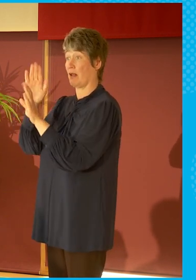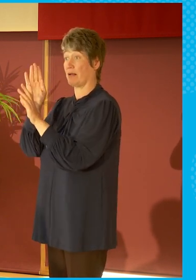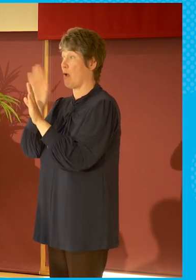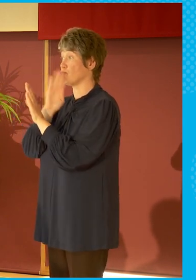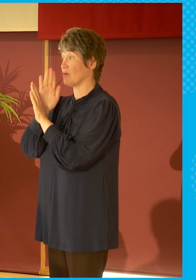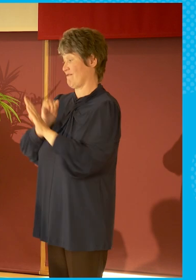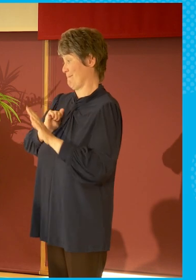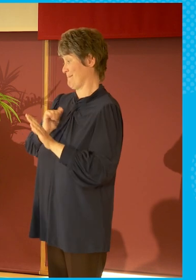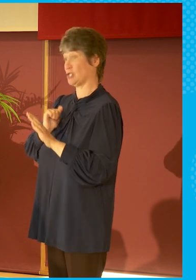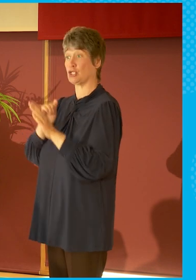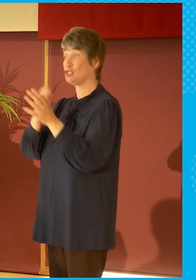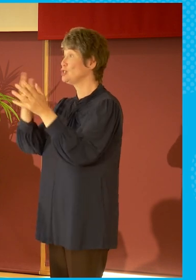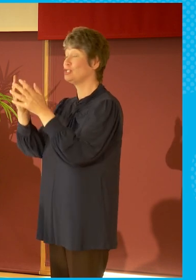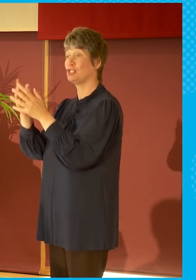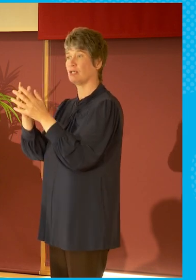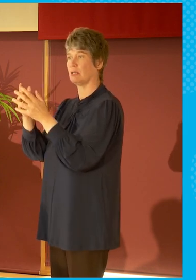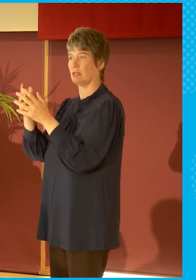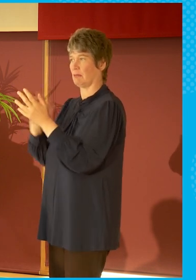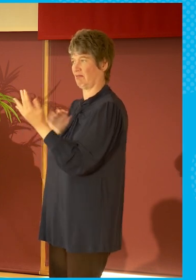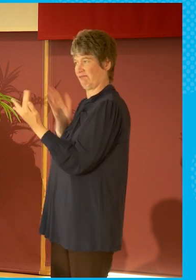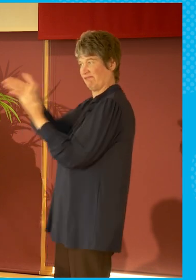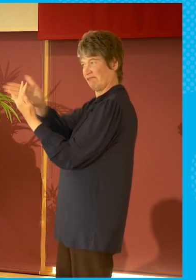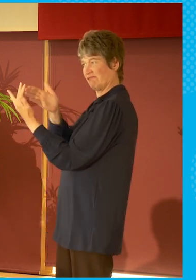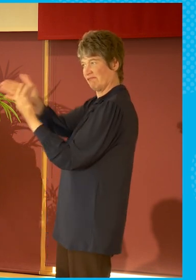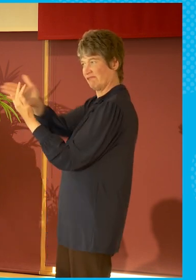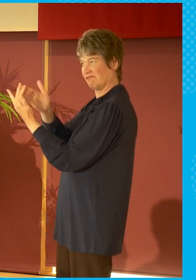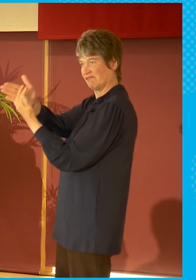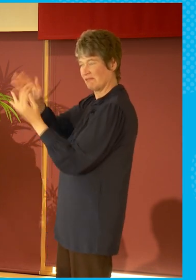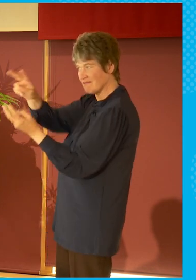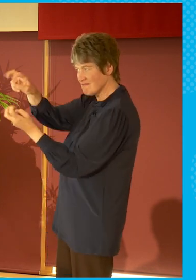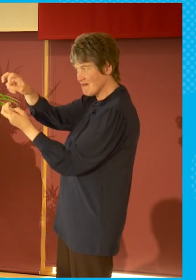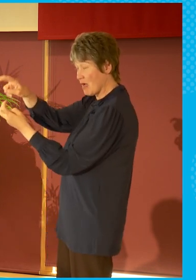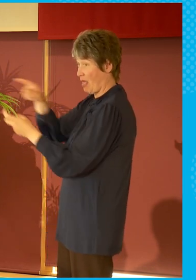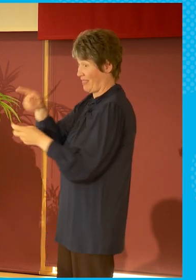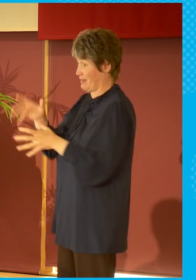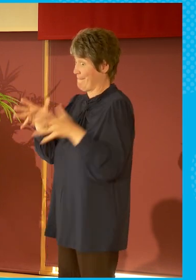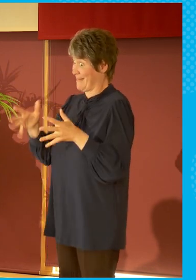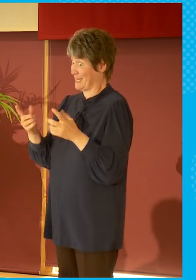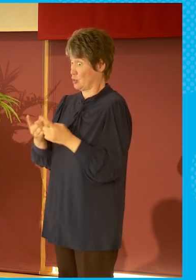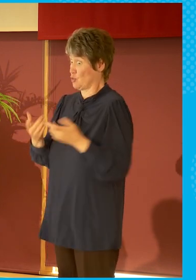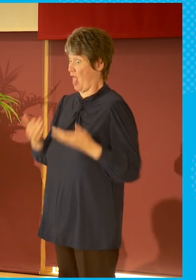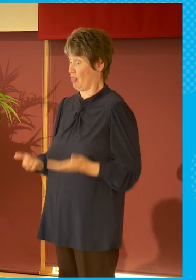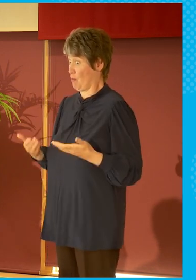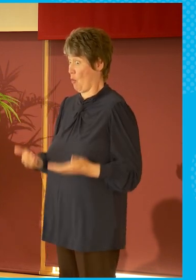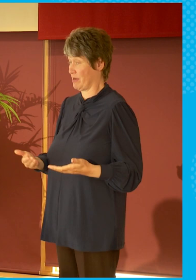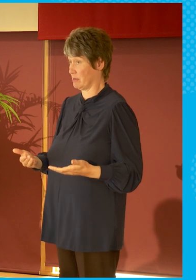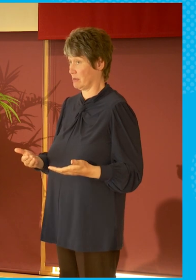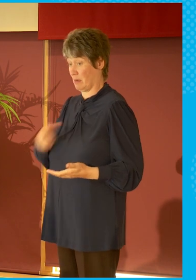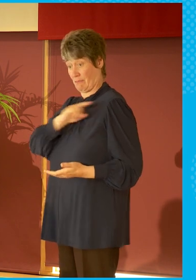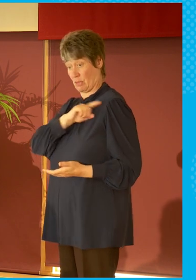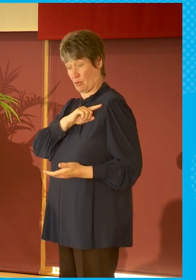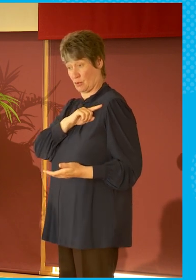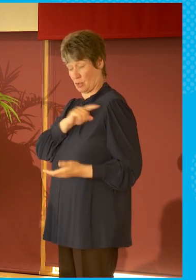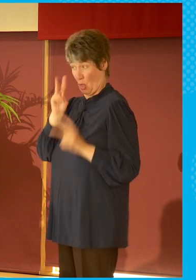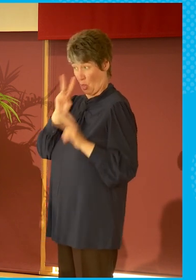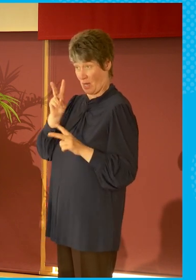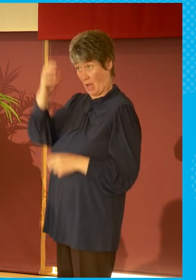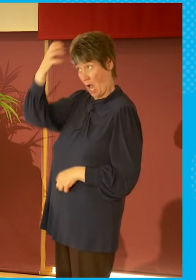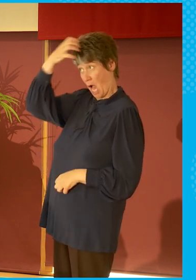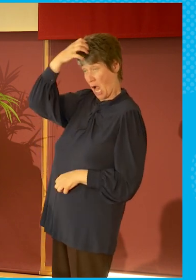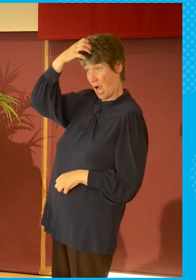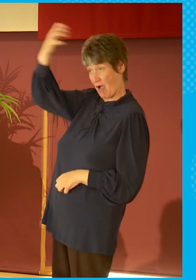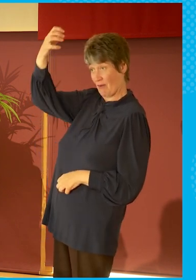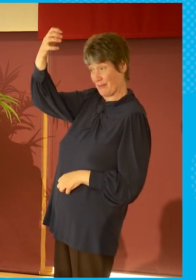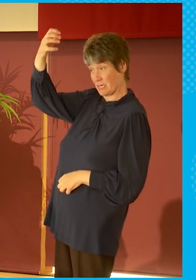is a very big issue right now when you look at the way in which government is actually proposing to